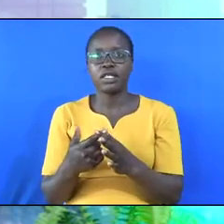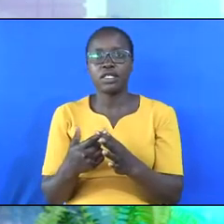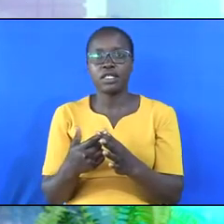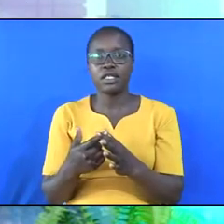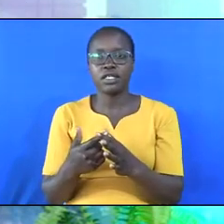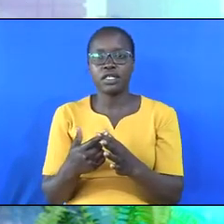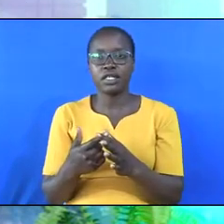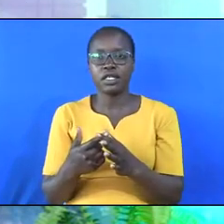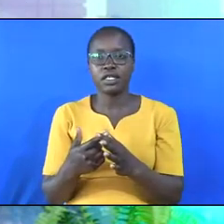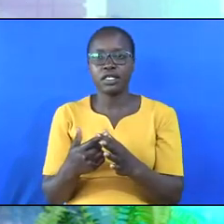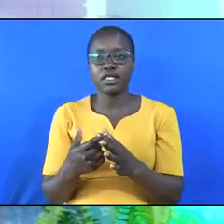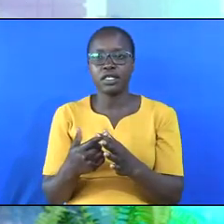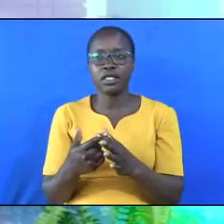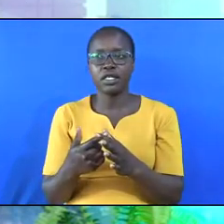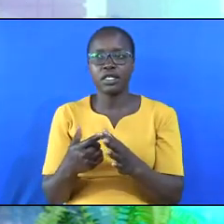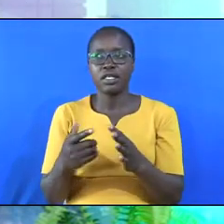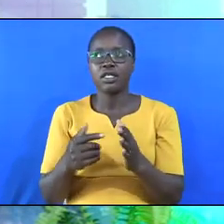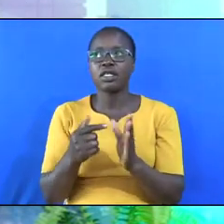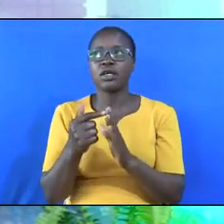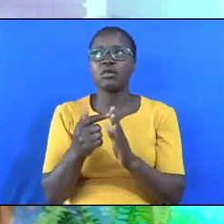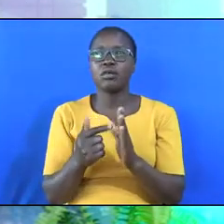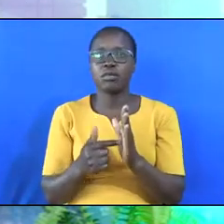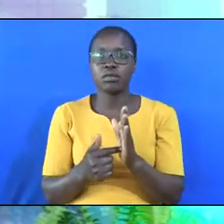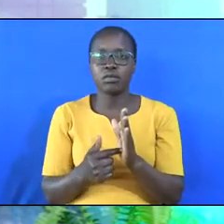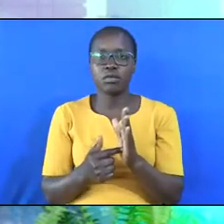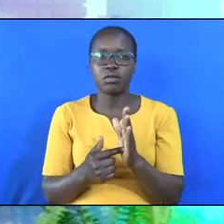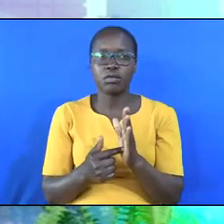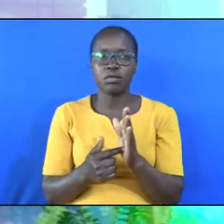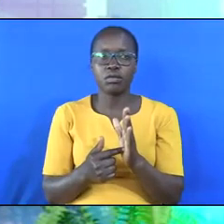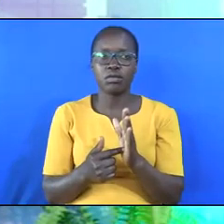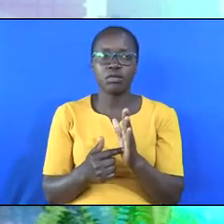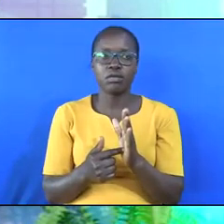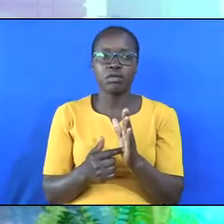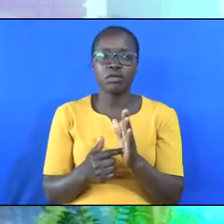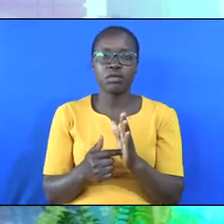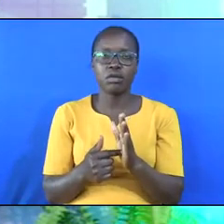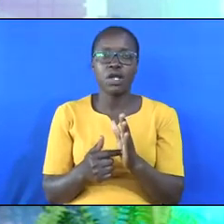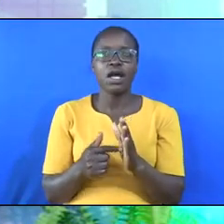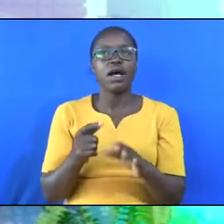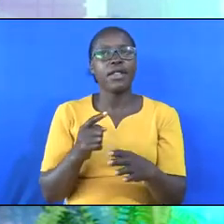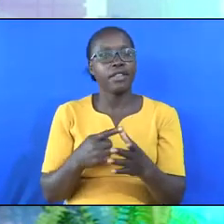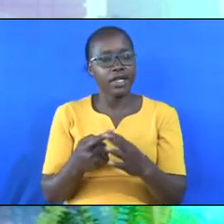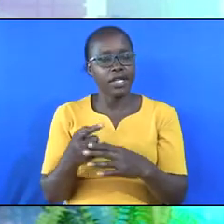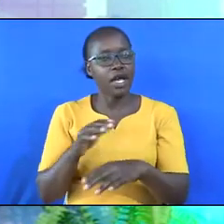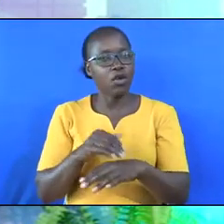three prescriptions and make a call for action.